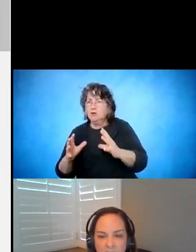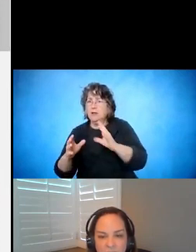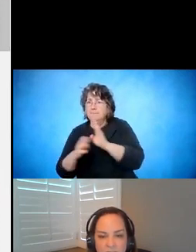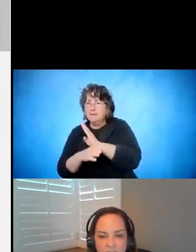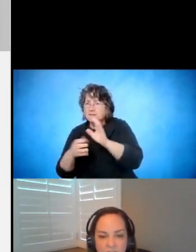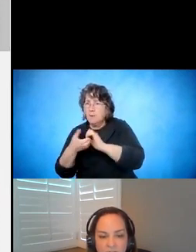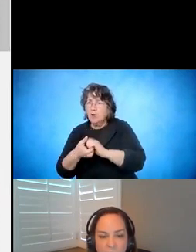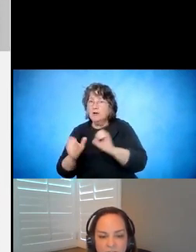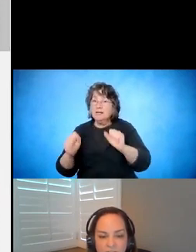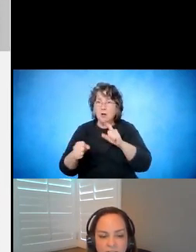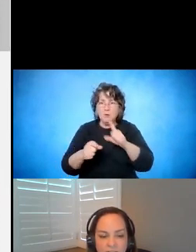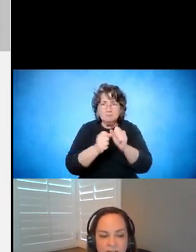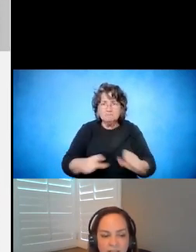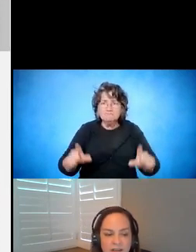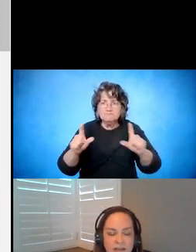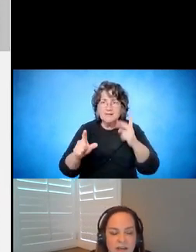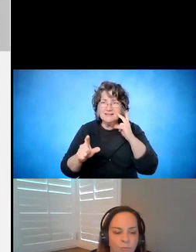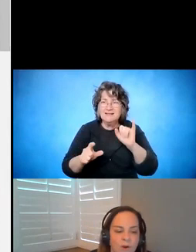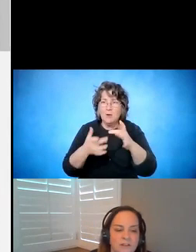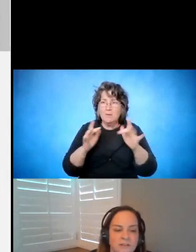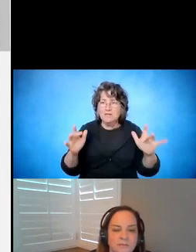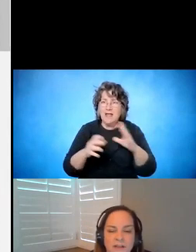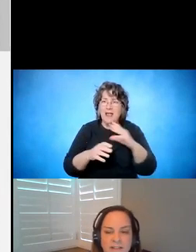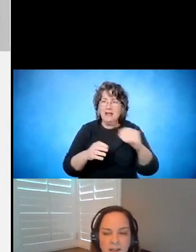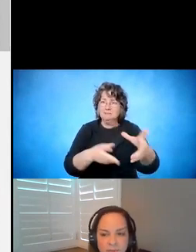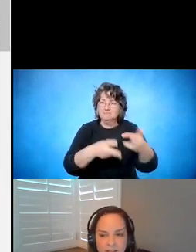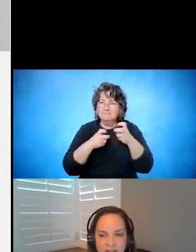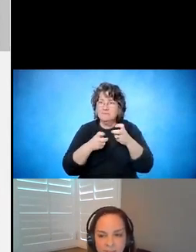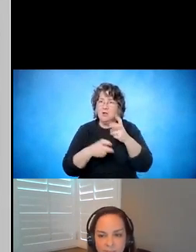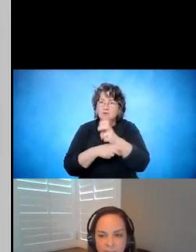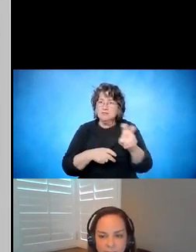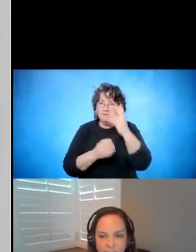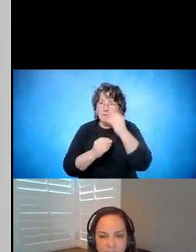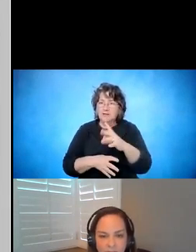get transition information that they need and want. Next slide, please.